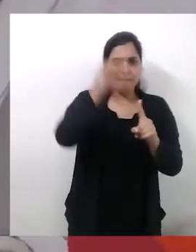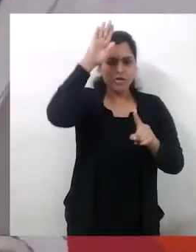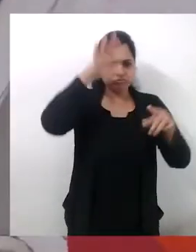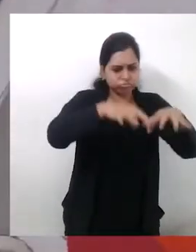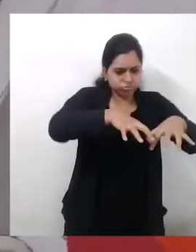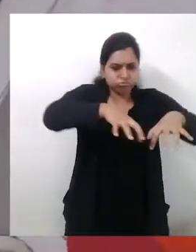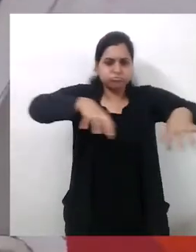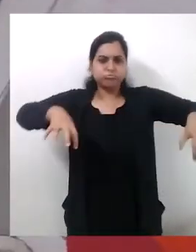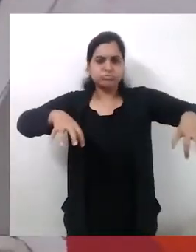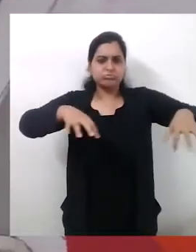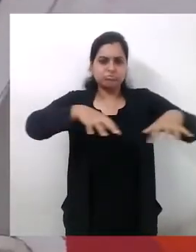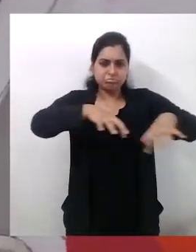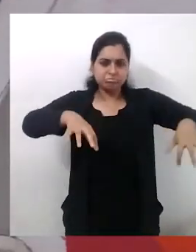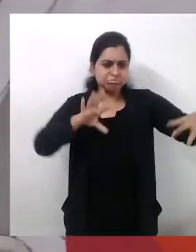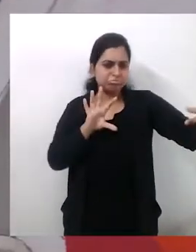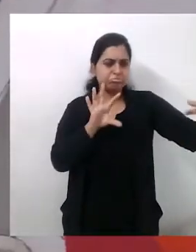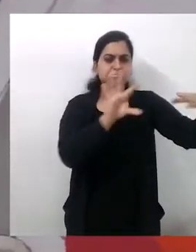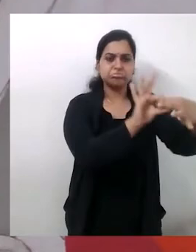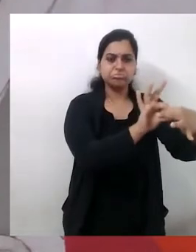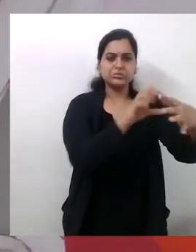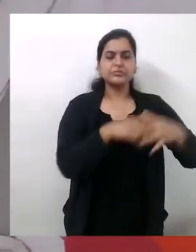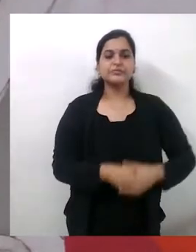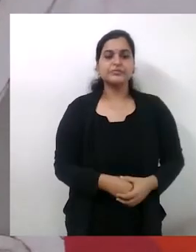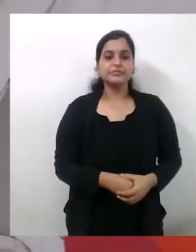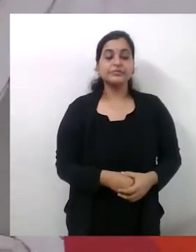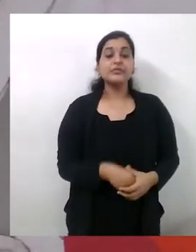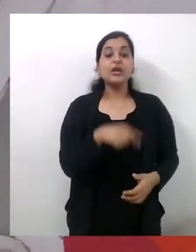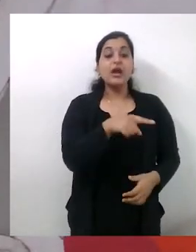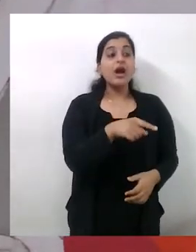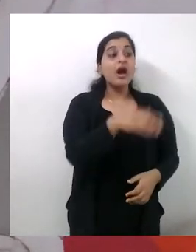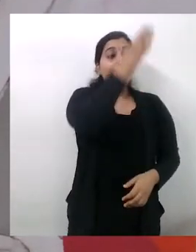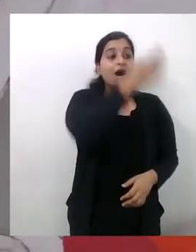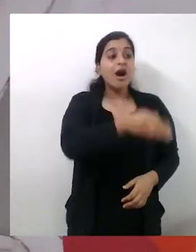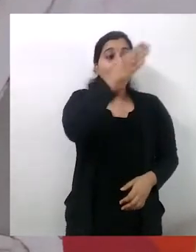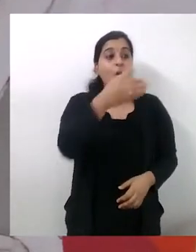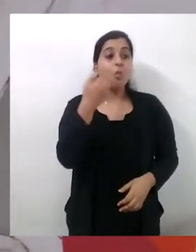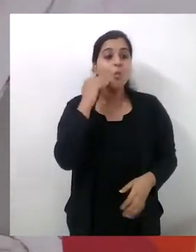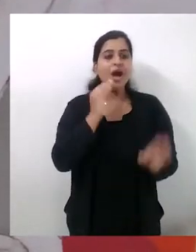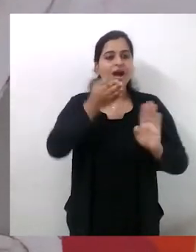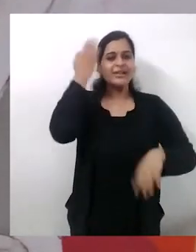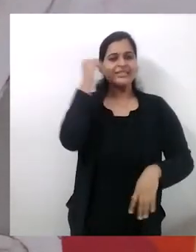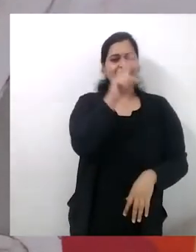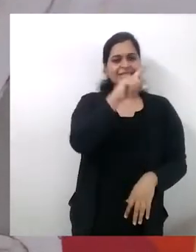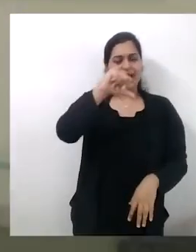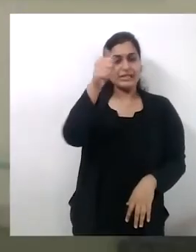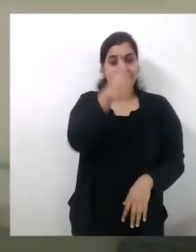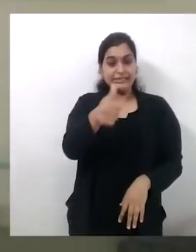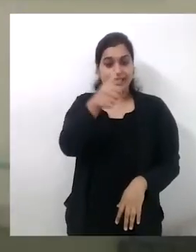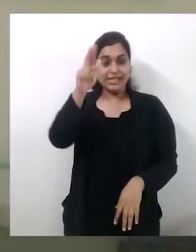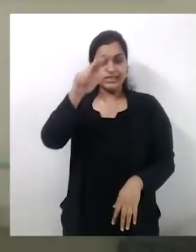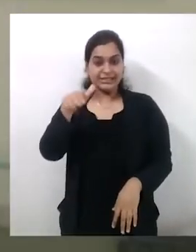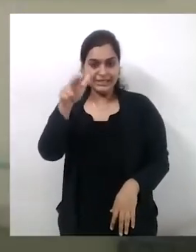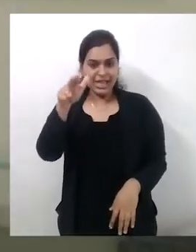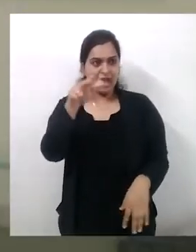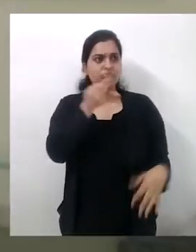The introduction of the diagonal in his practice took place just after a residency in New York in 1968. He was